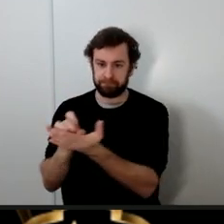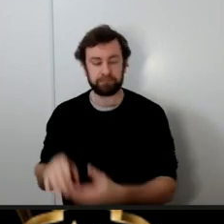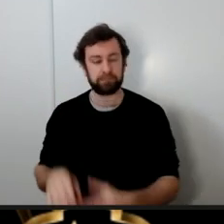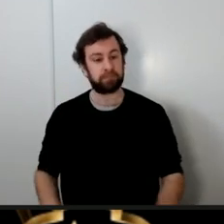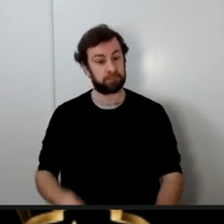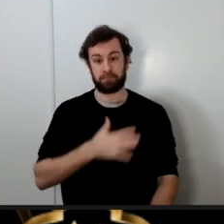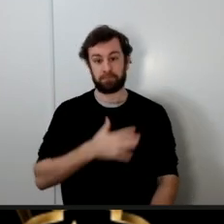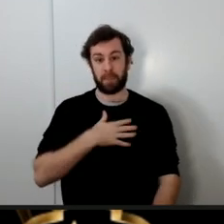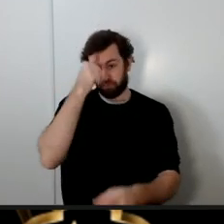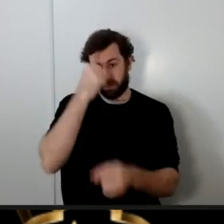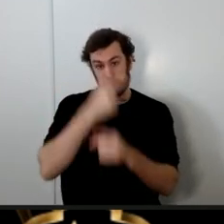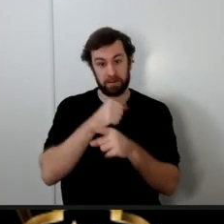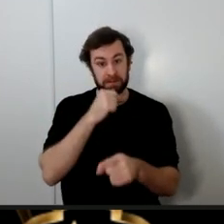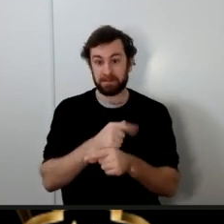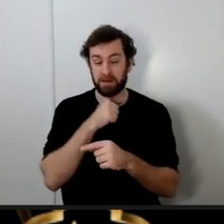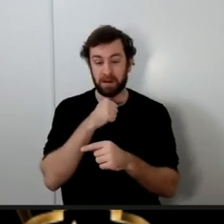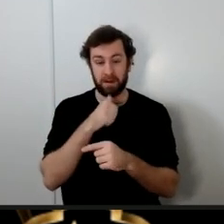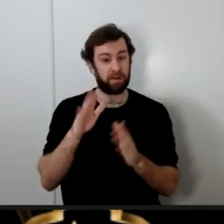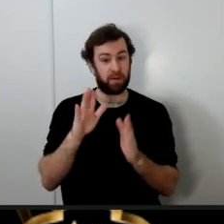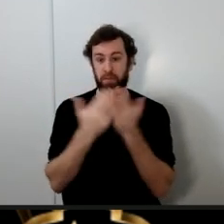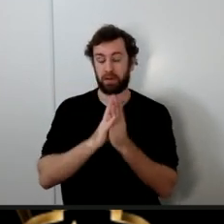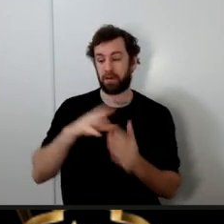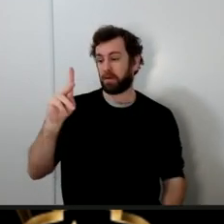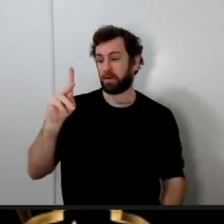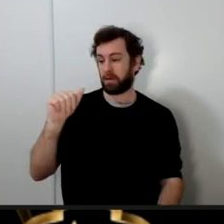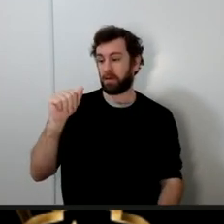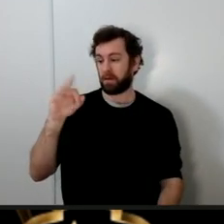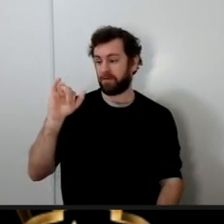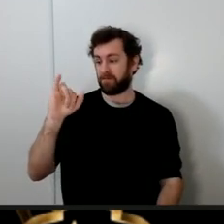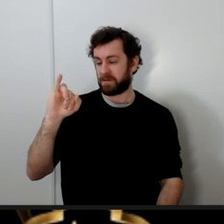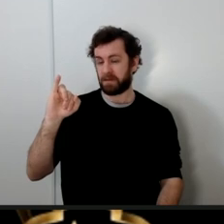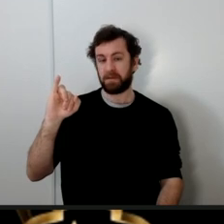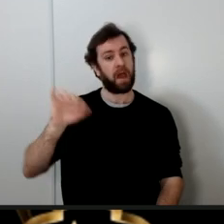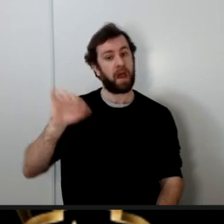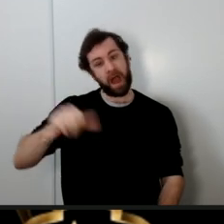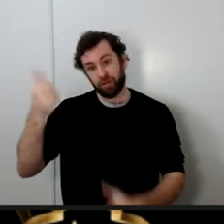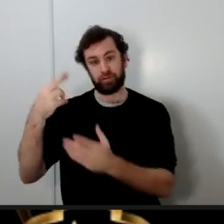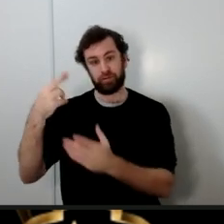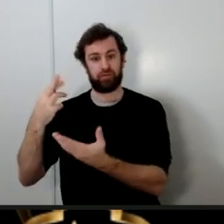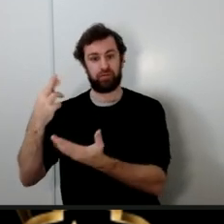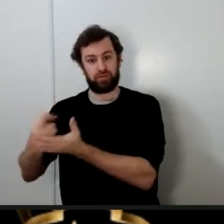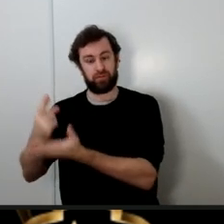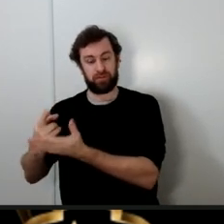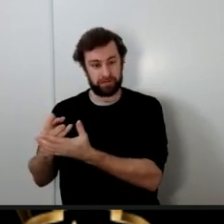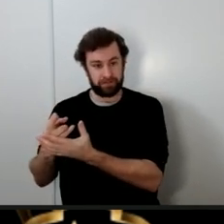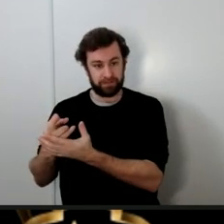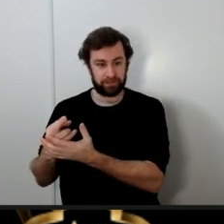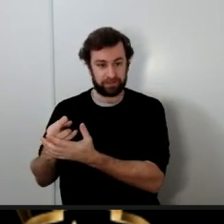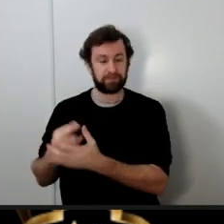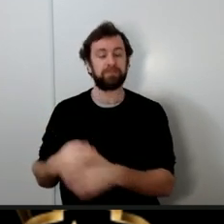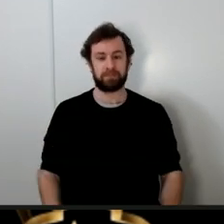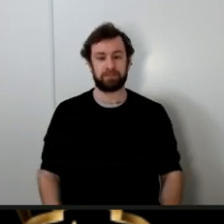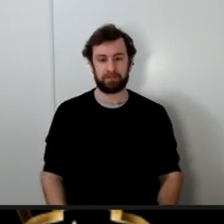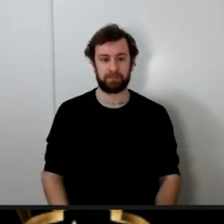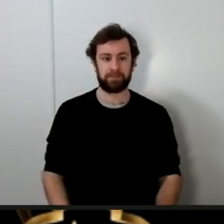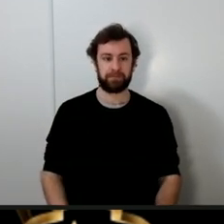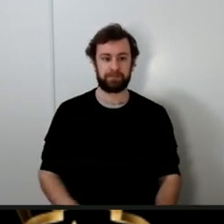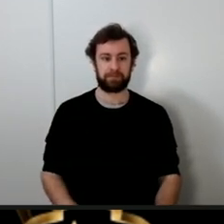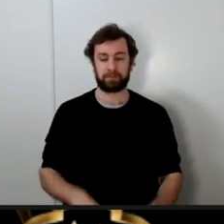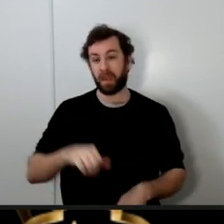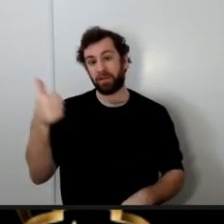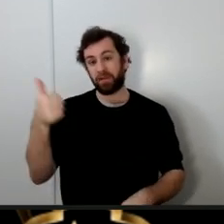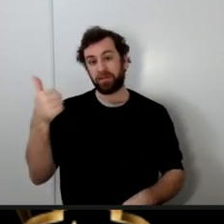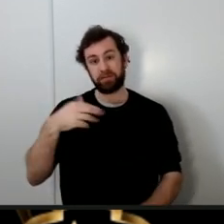book of kafi this is in Bukhari and these other sources Bukhari mentions it very briefly these other sources